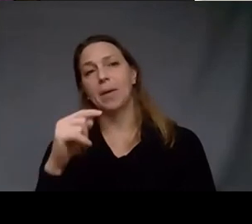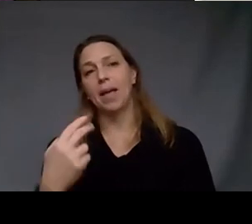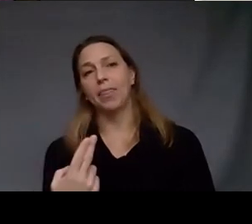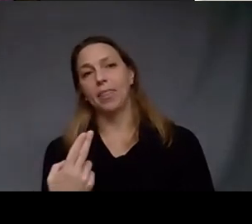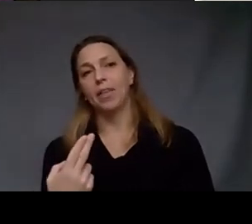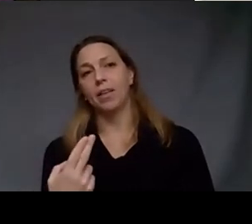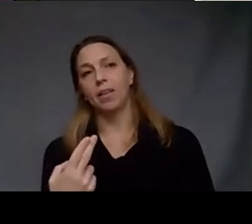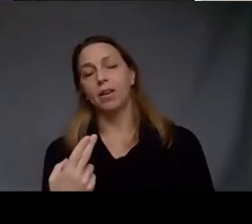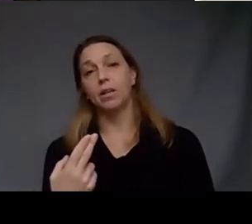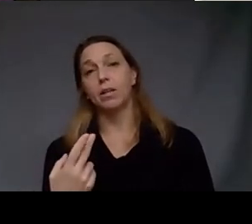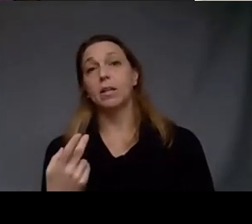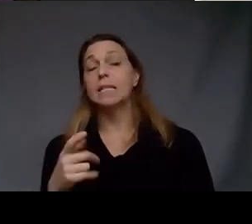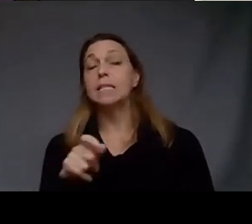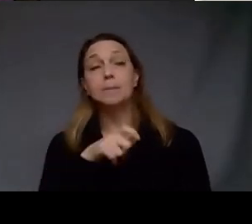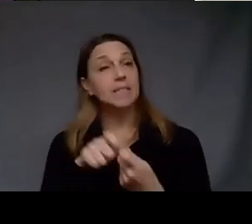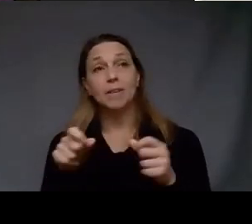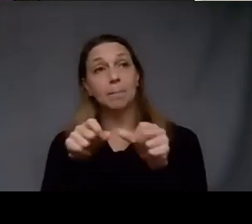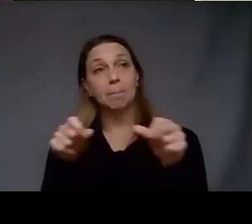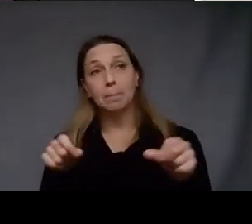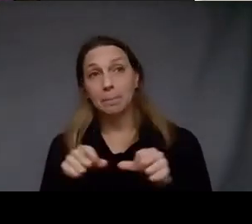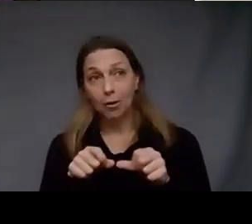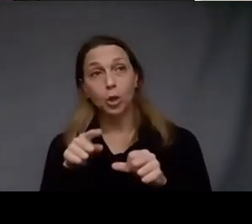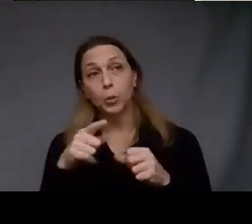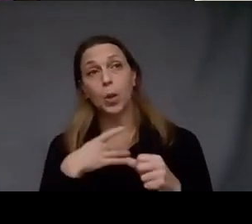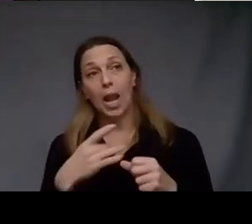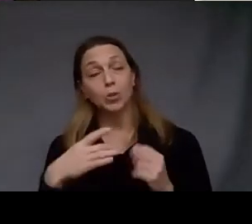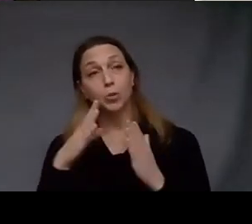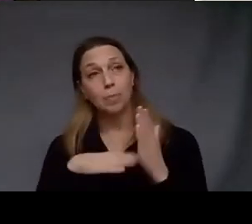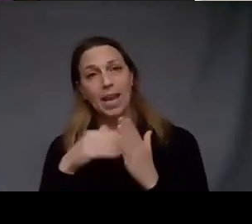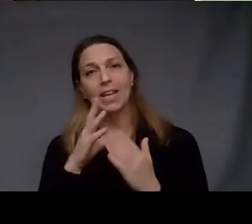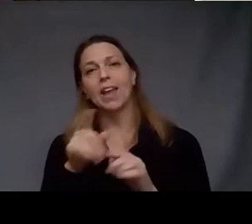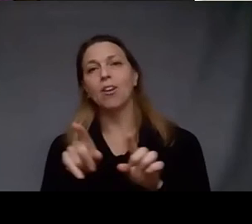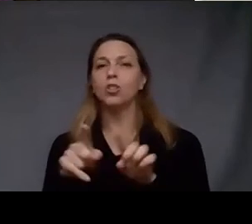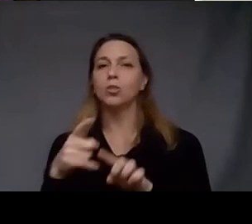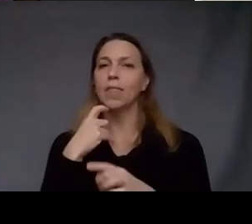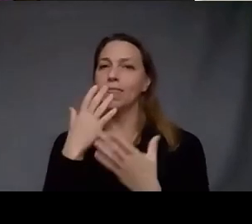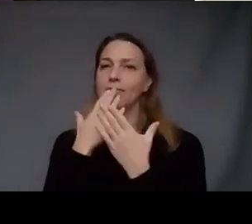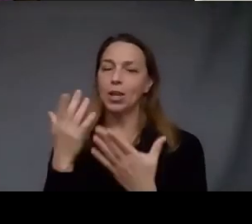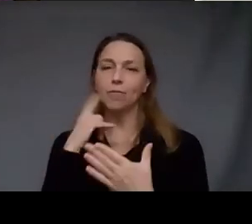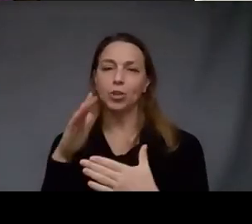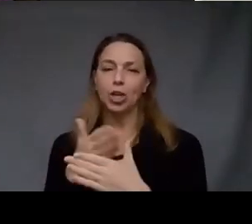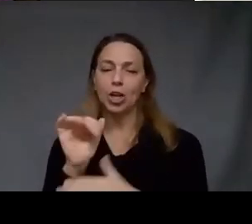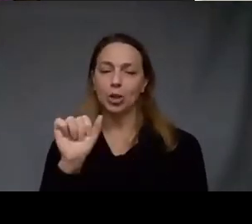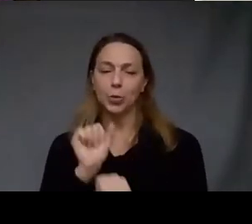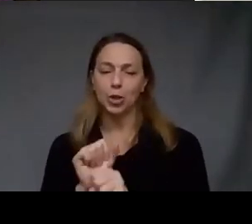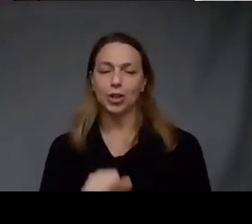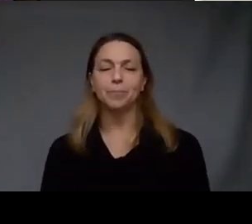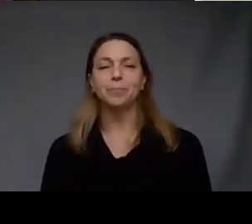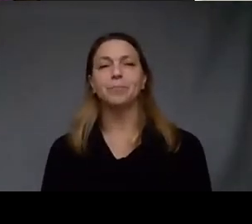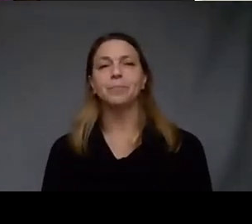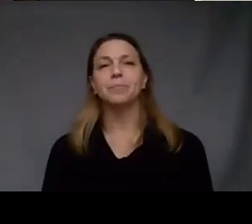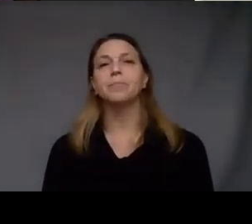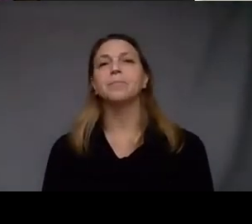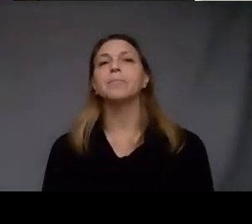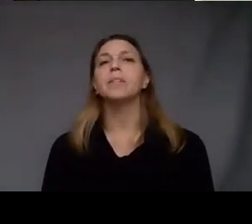space or place you like to work in and also say thank you for sharing your work with them thank you for being